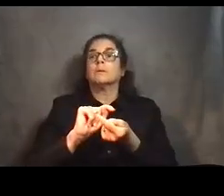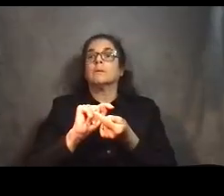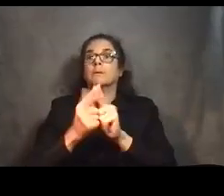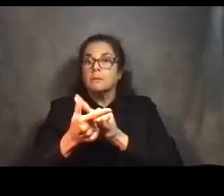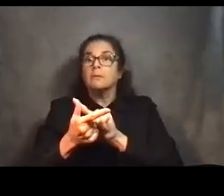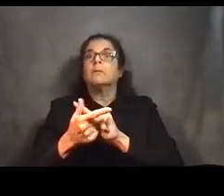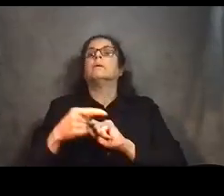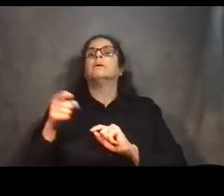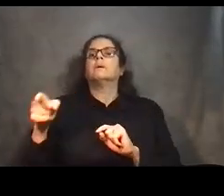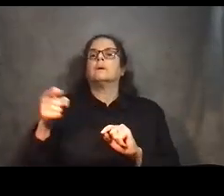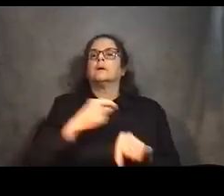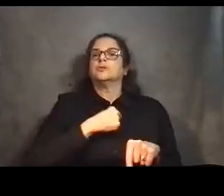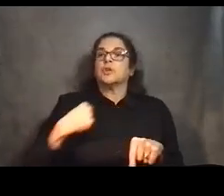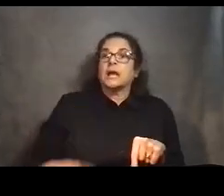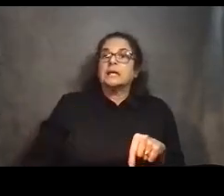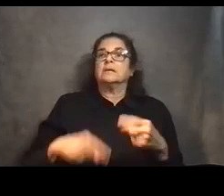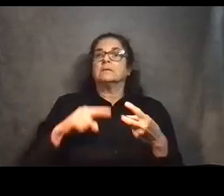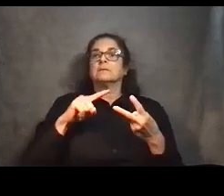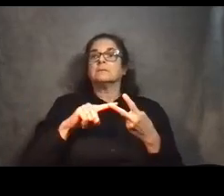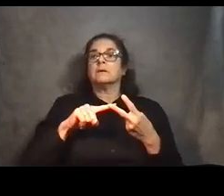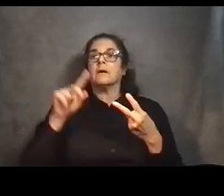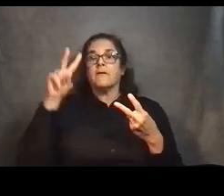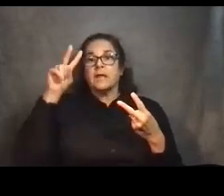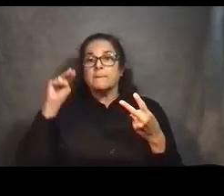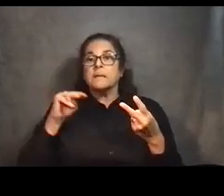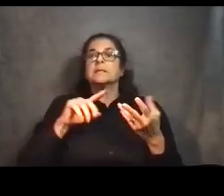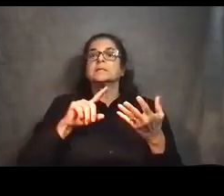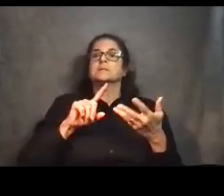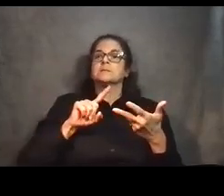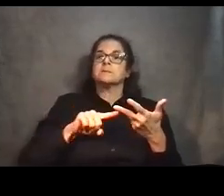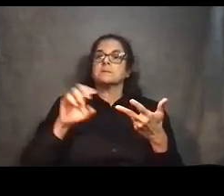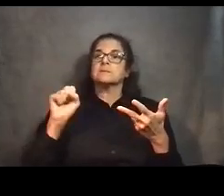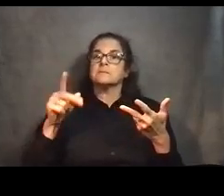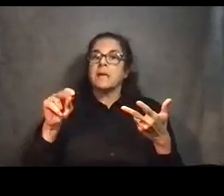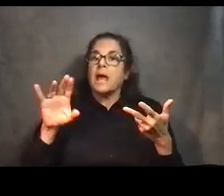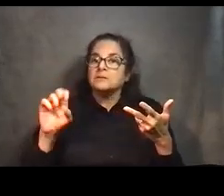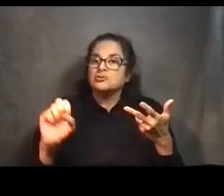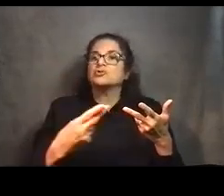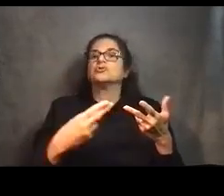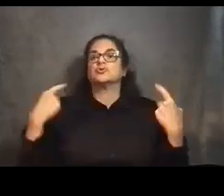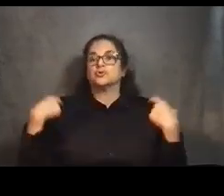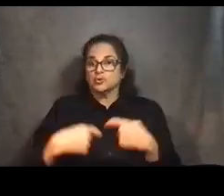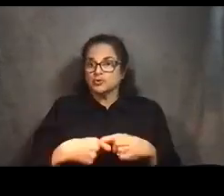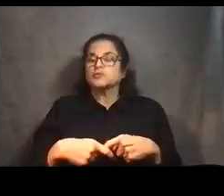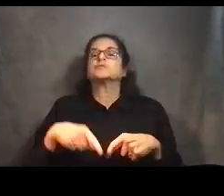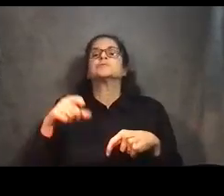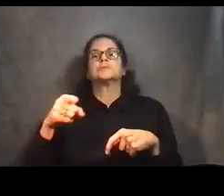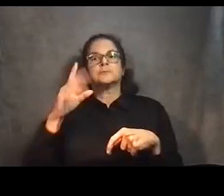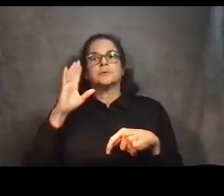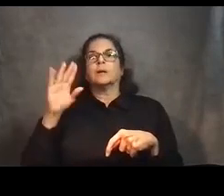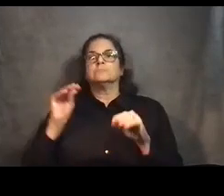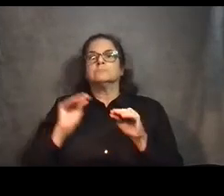Vietnamese, and Spanish, and will be posted to the RPM website. We will first have a presentation.